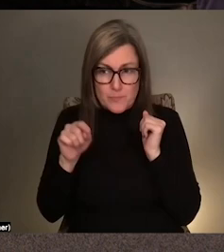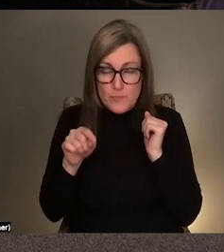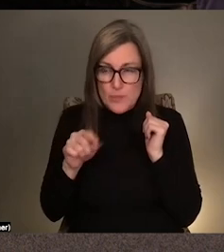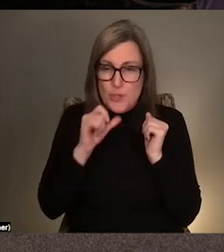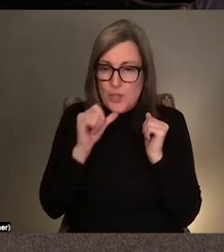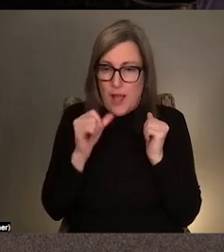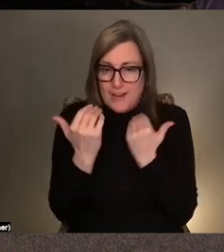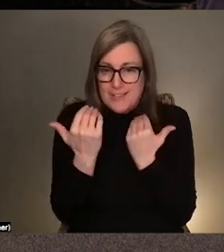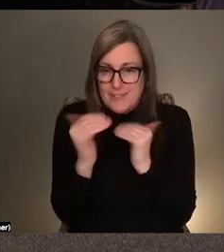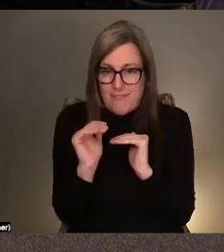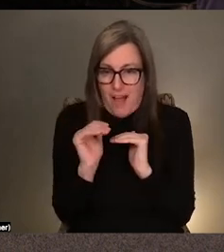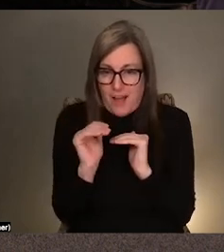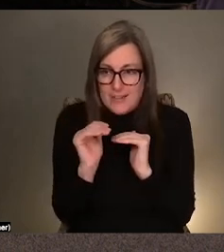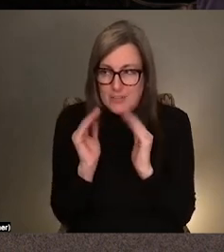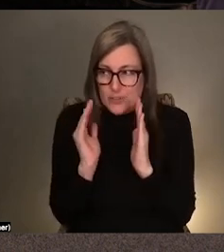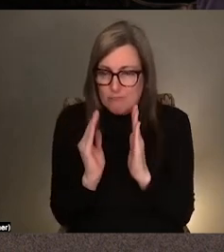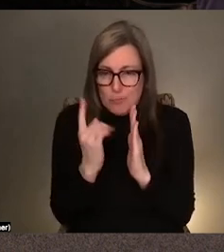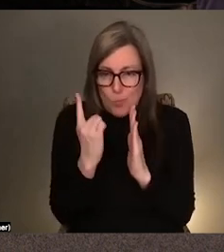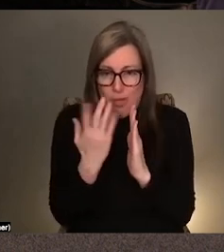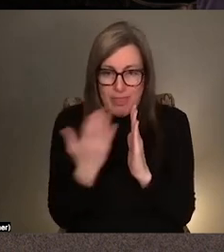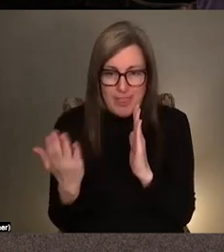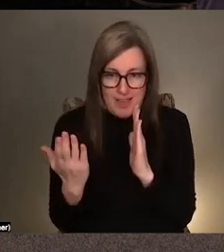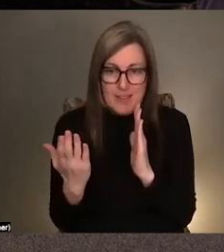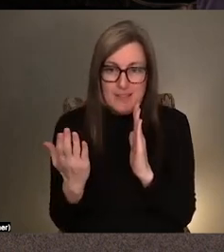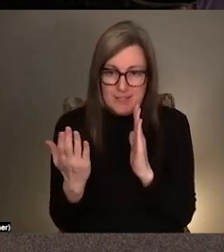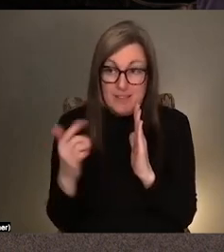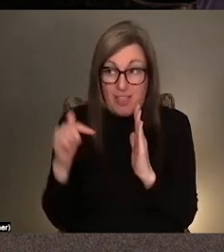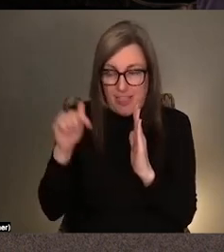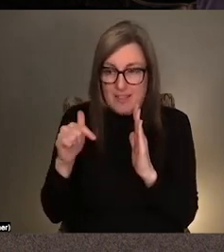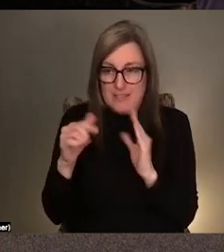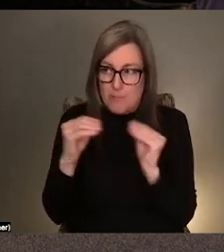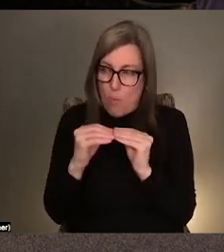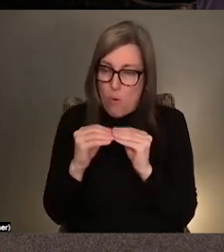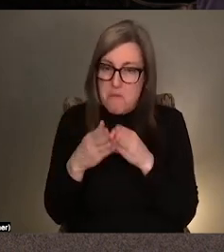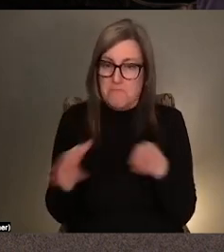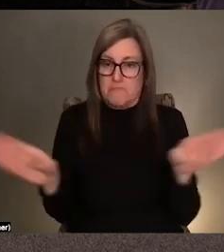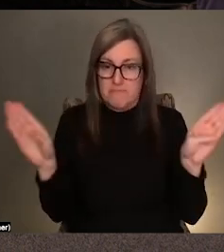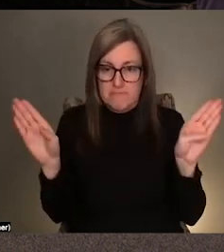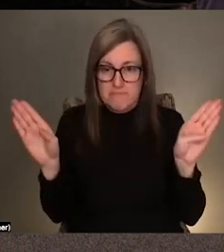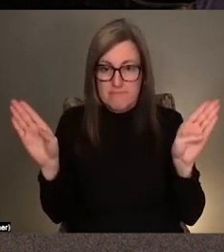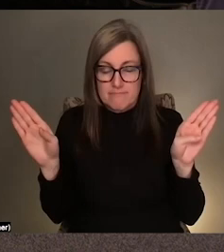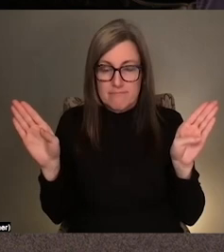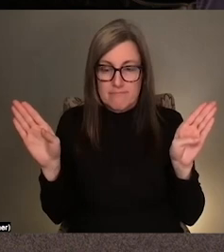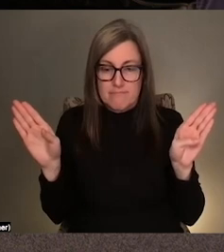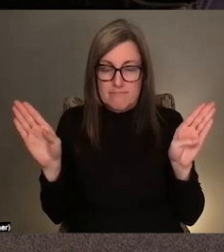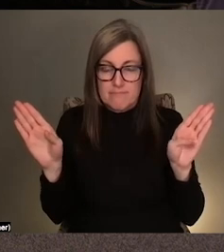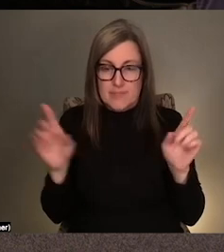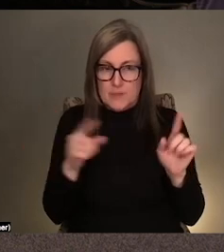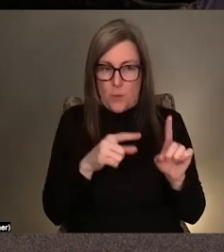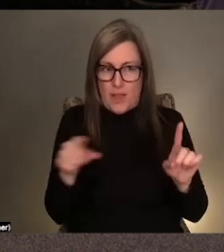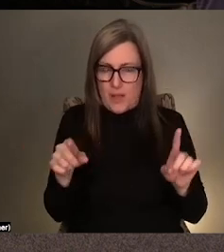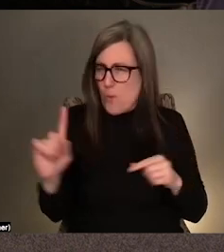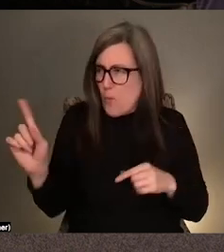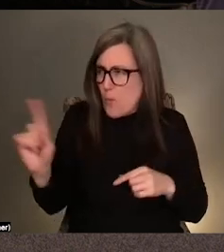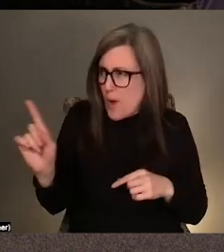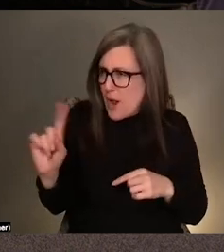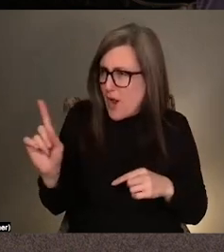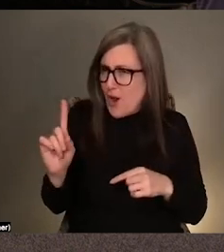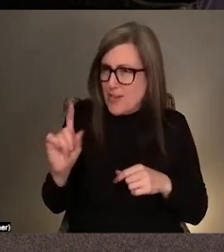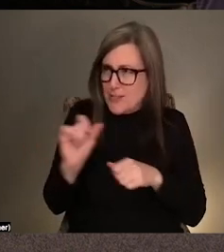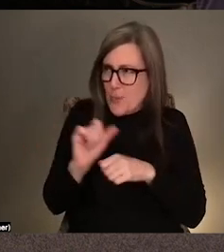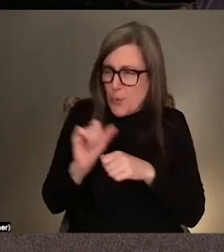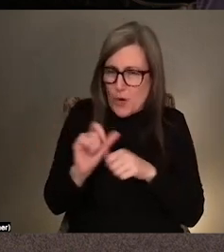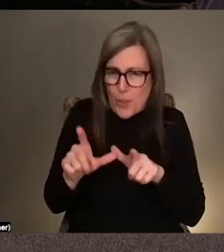particular medium and that's where I think these questions of where is the work located and what role